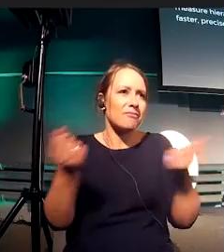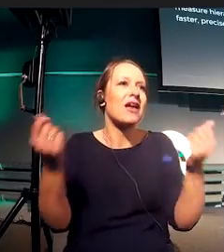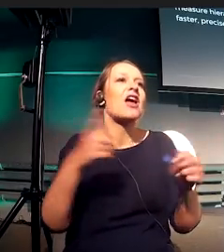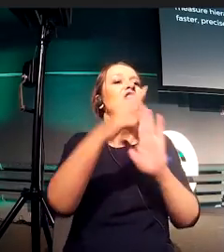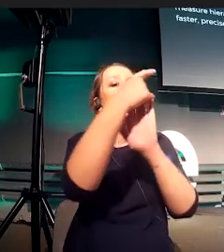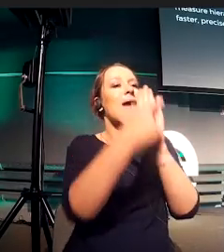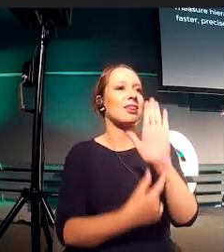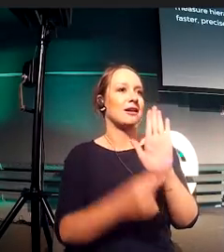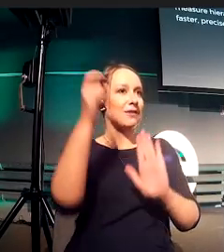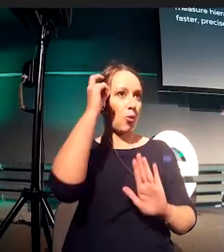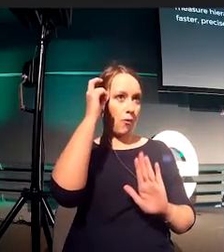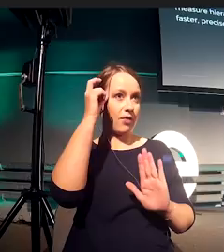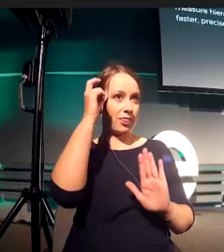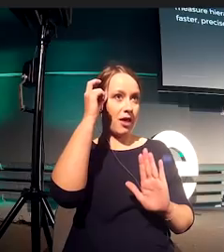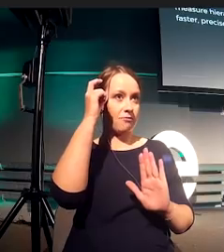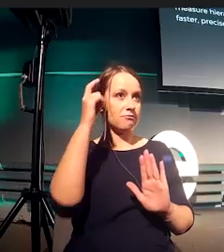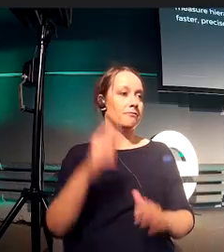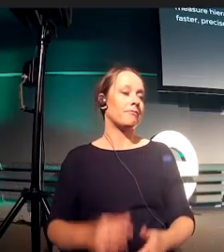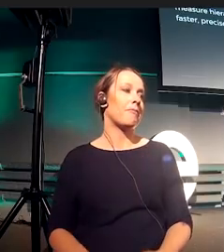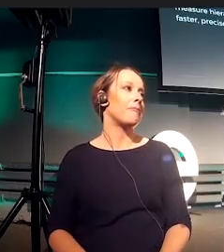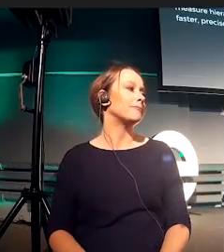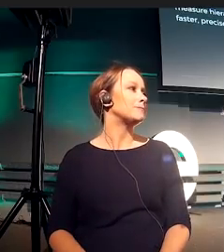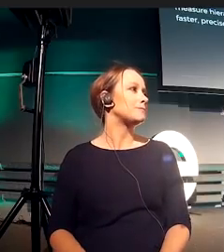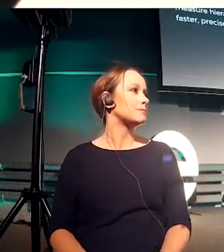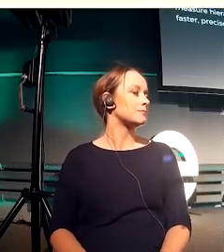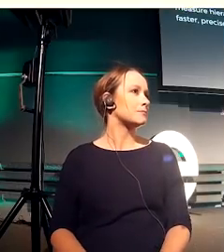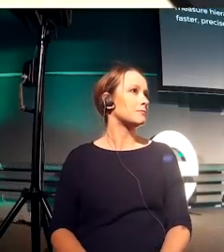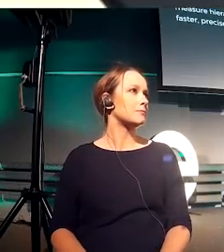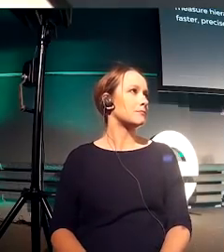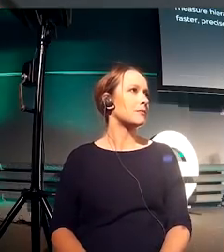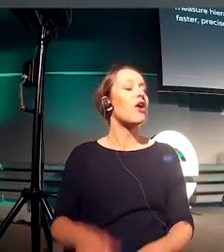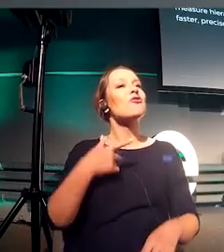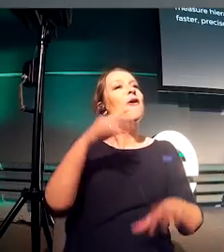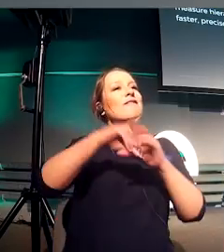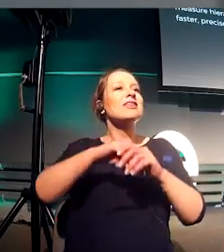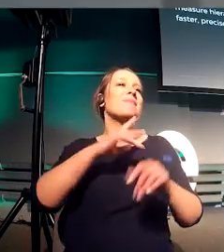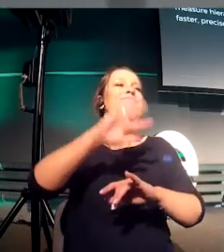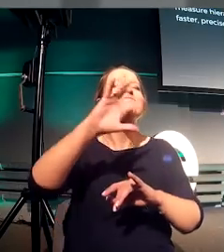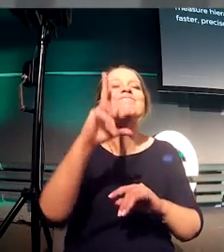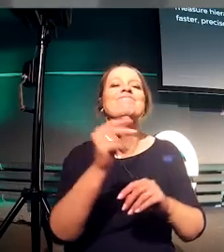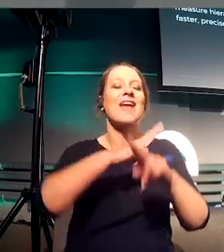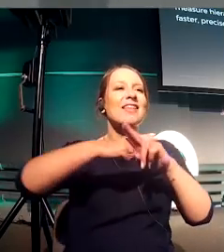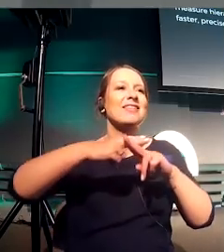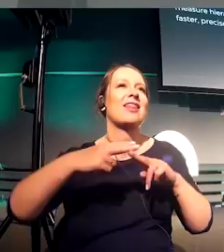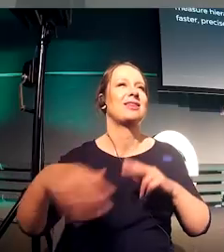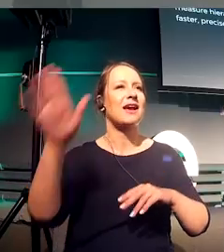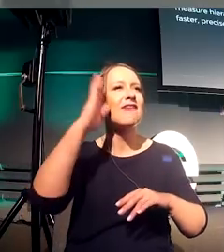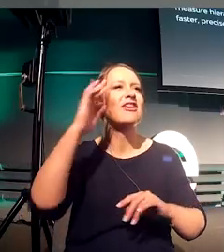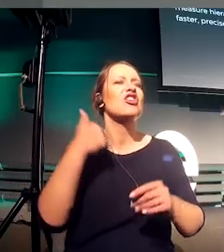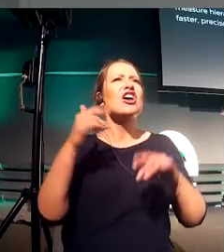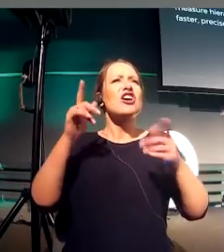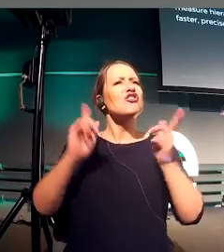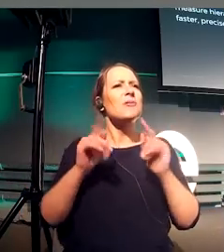us make faster, precise design decisions. Now it's important to understand, this is just another